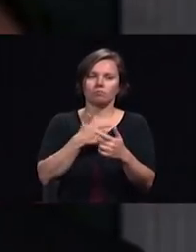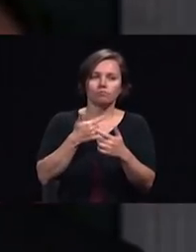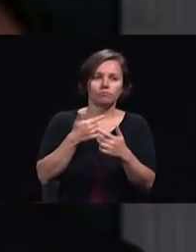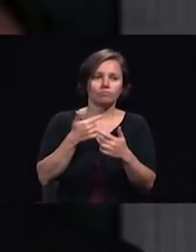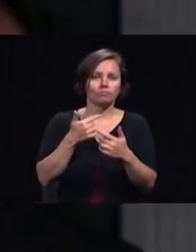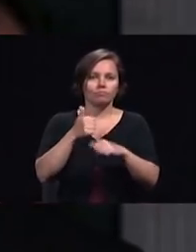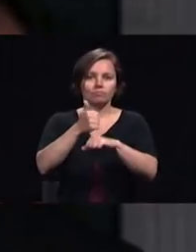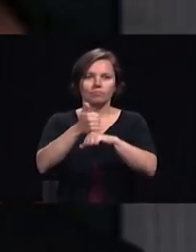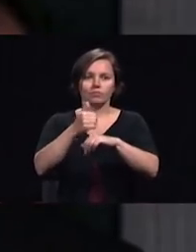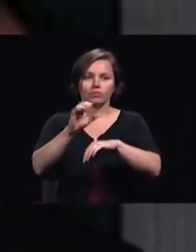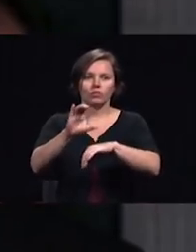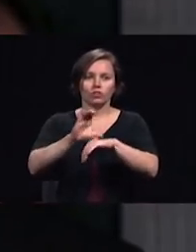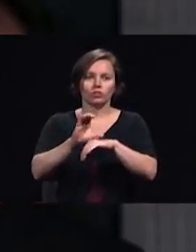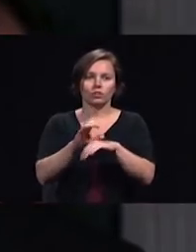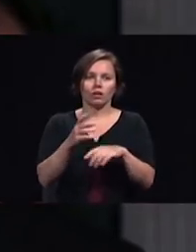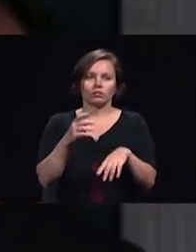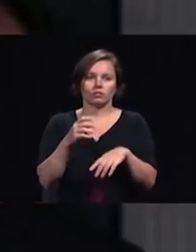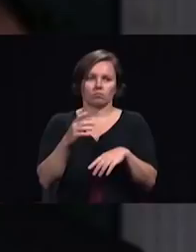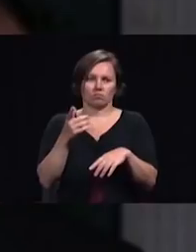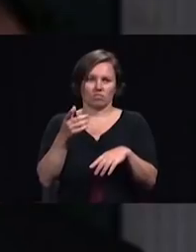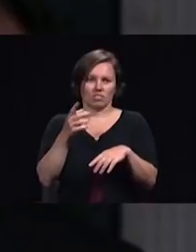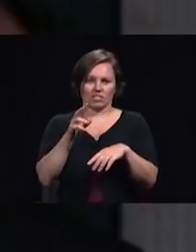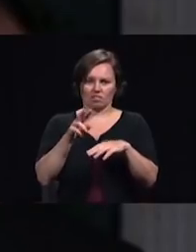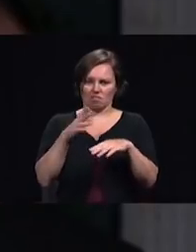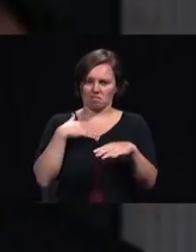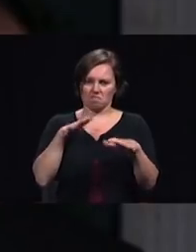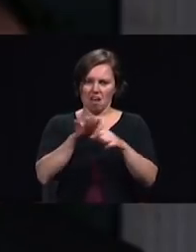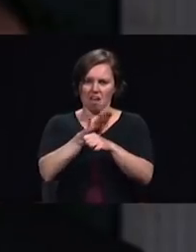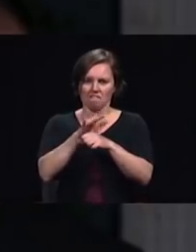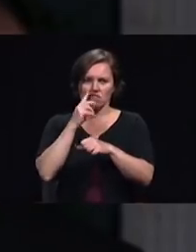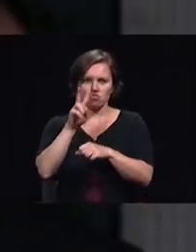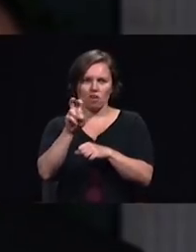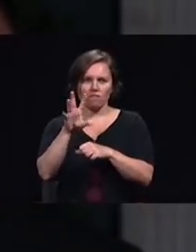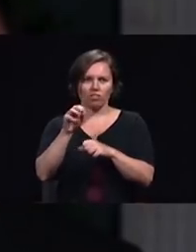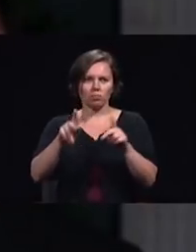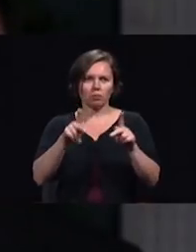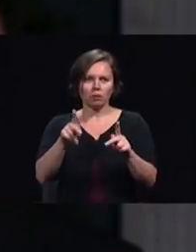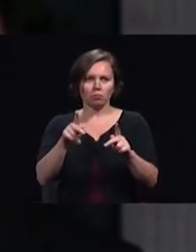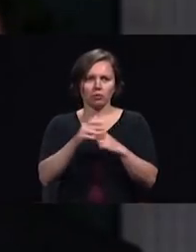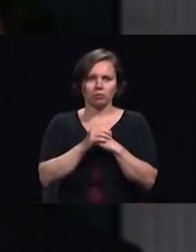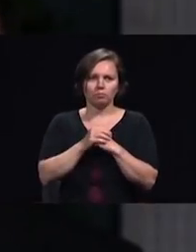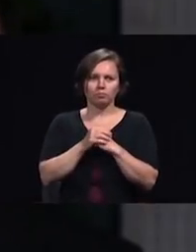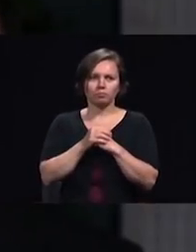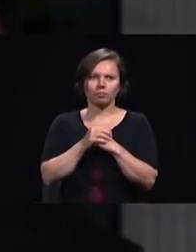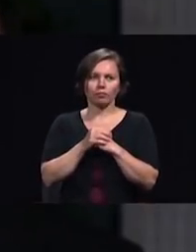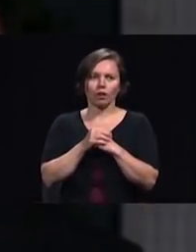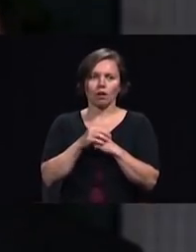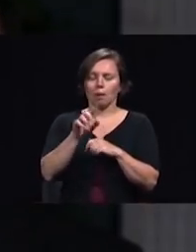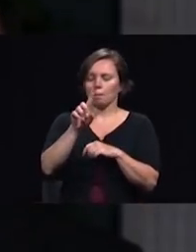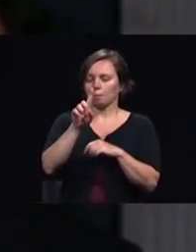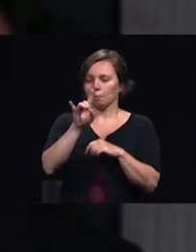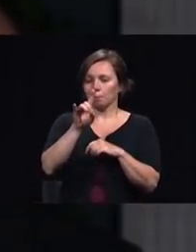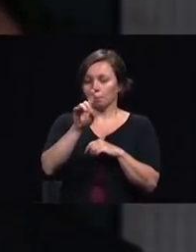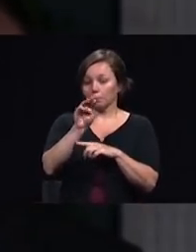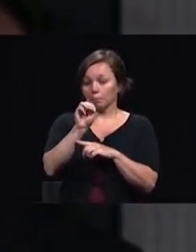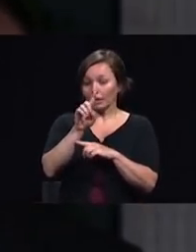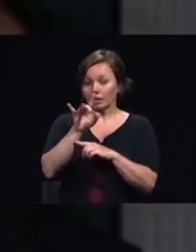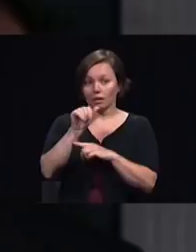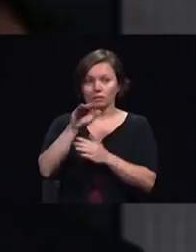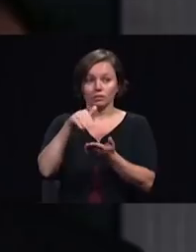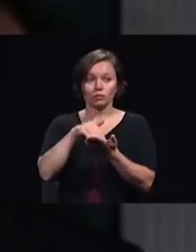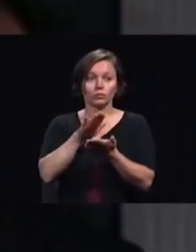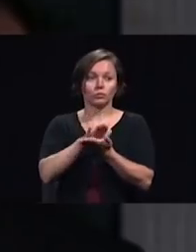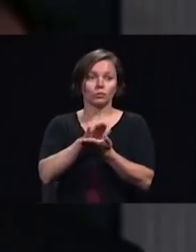250 people a media center a school of evangelism and a community health